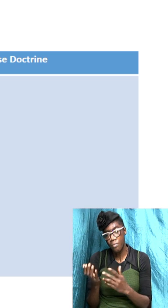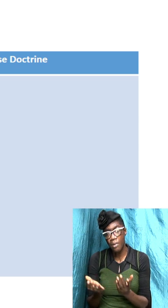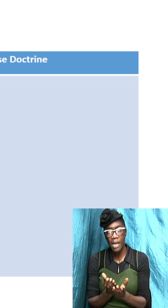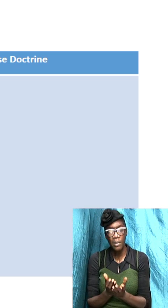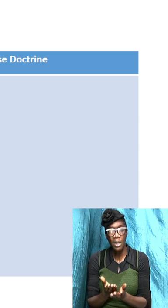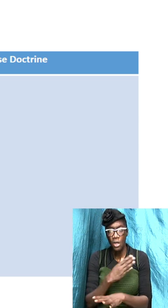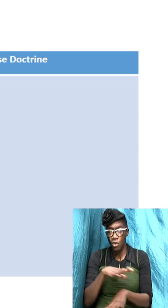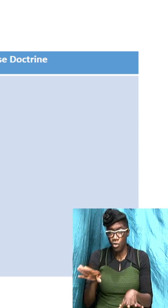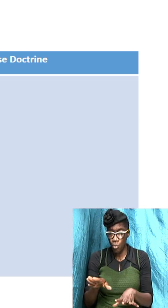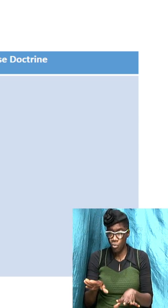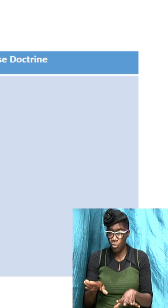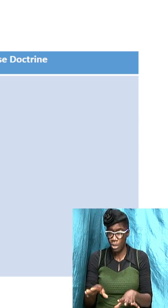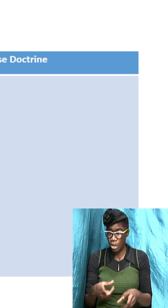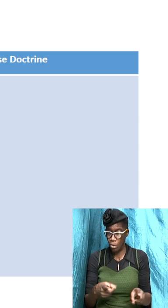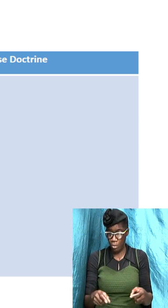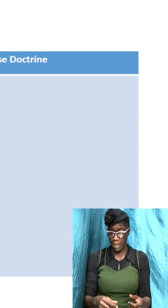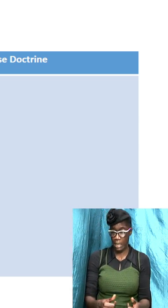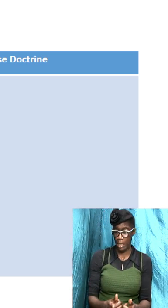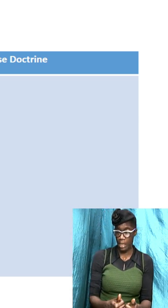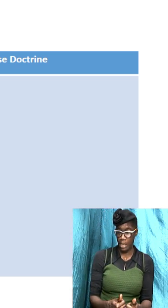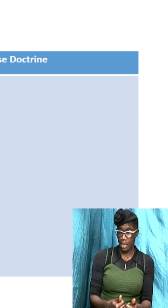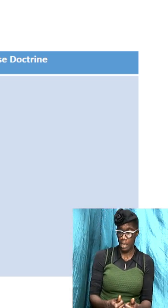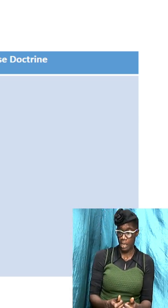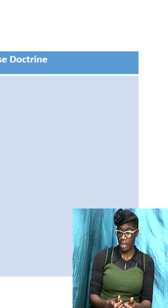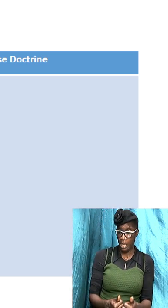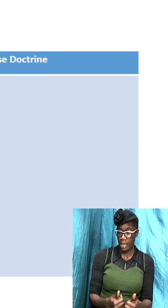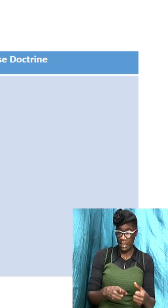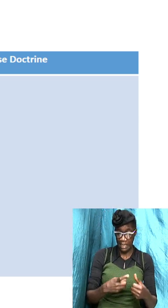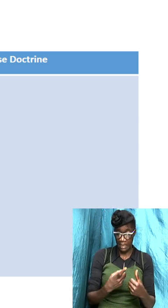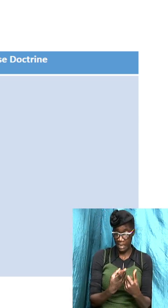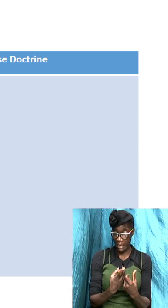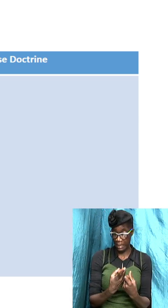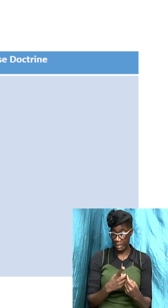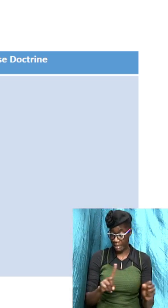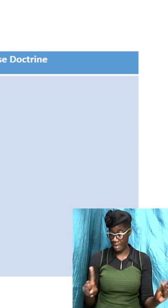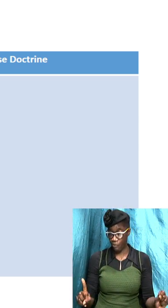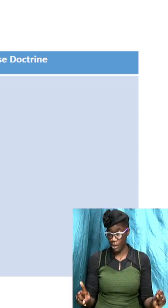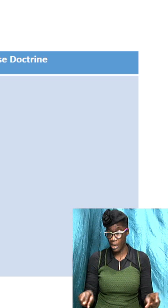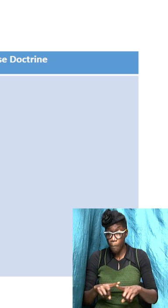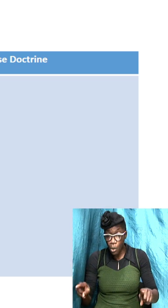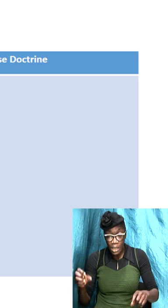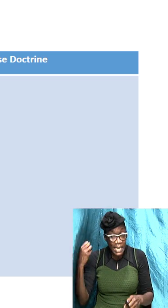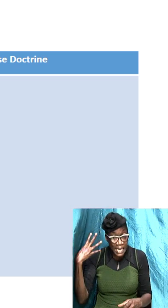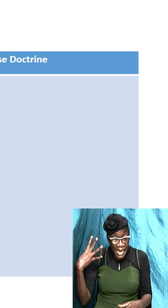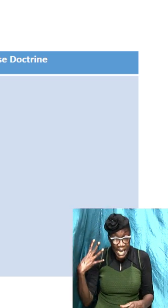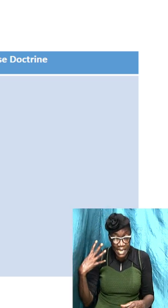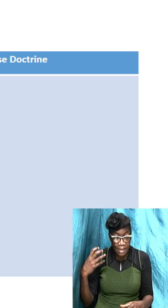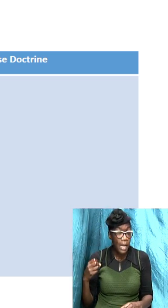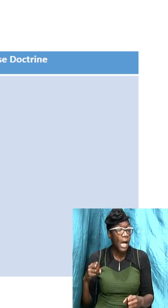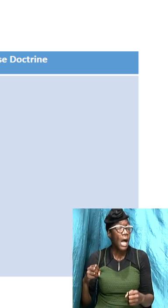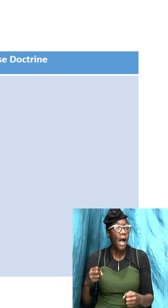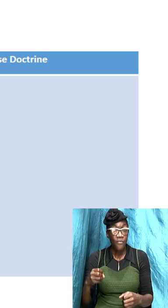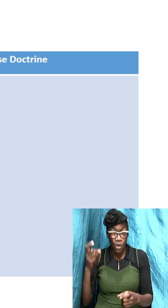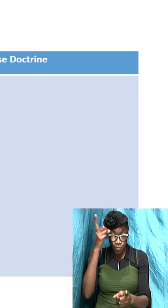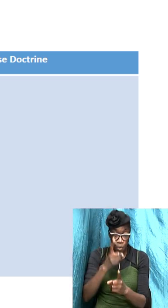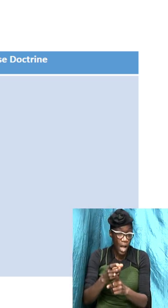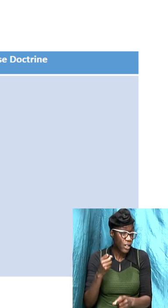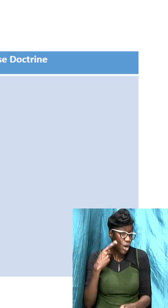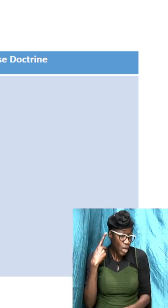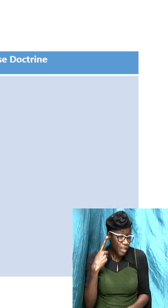in isolation but always in light of a correct understanding of the entire Bible